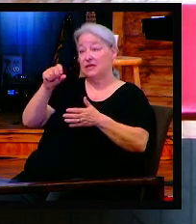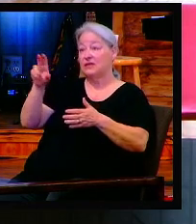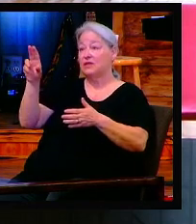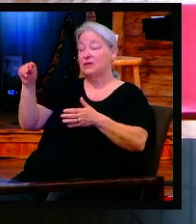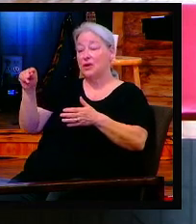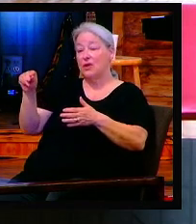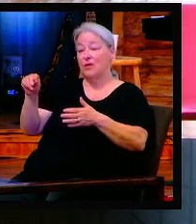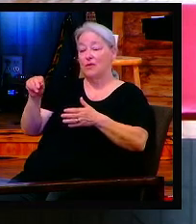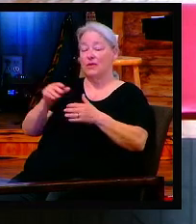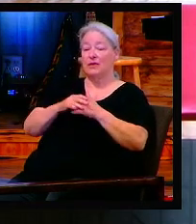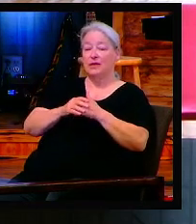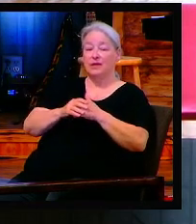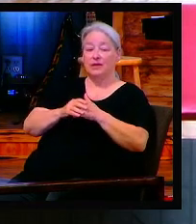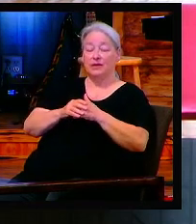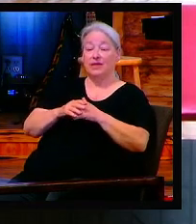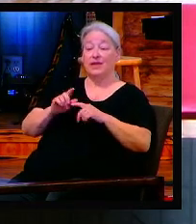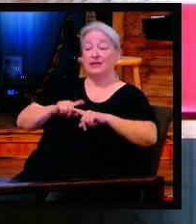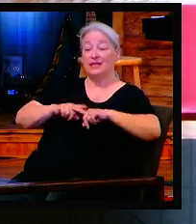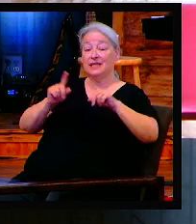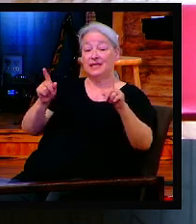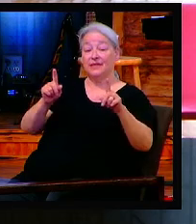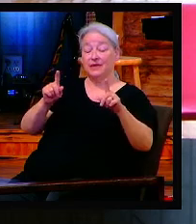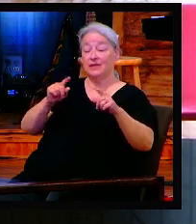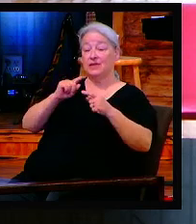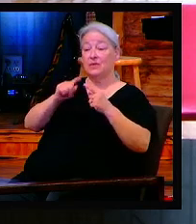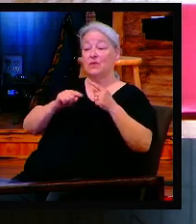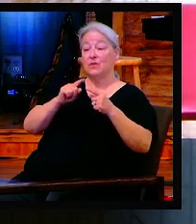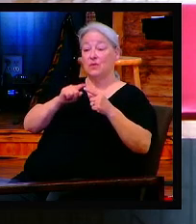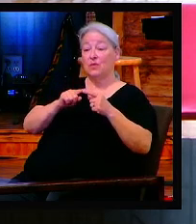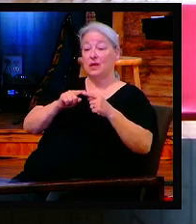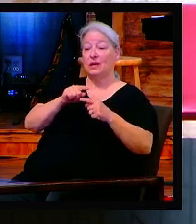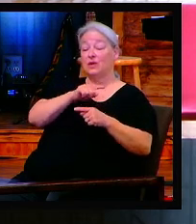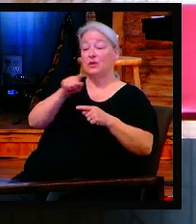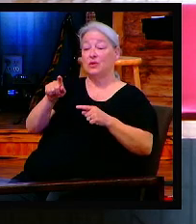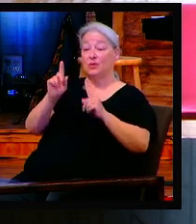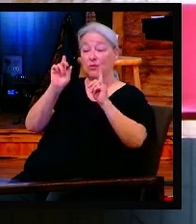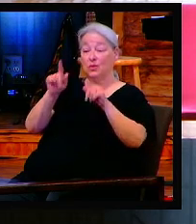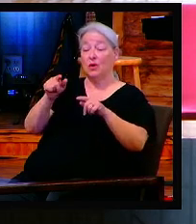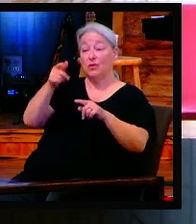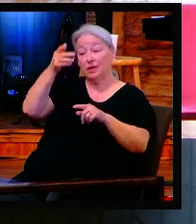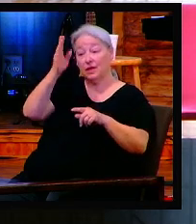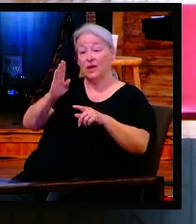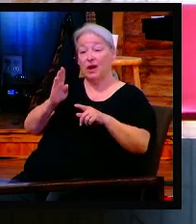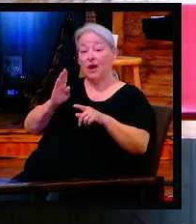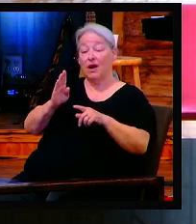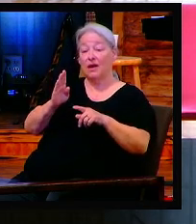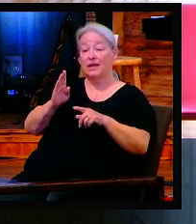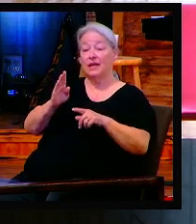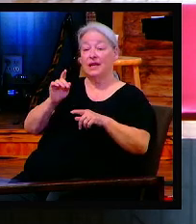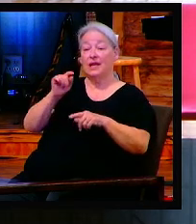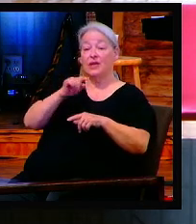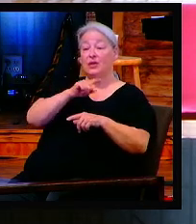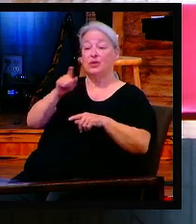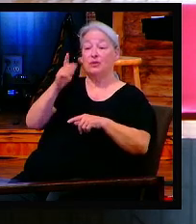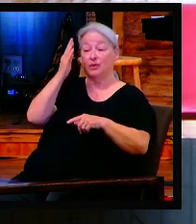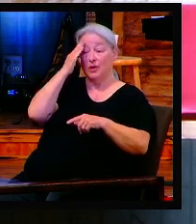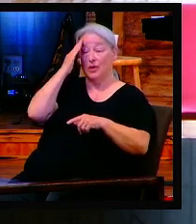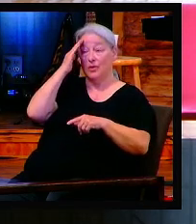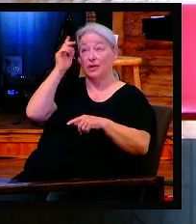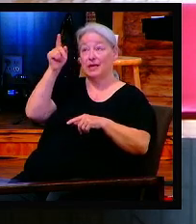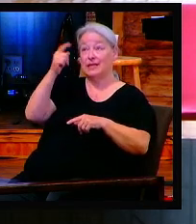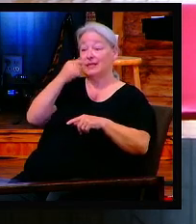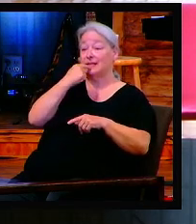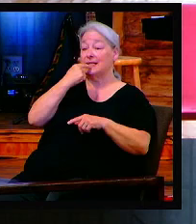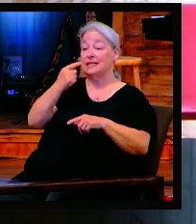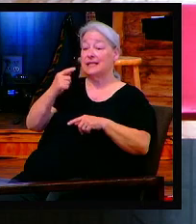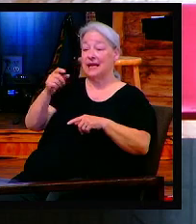and you know he's going to answer it and you know he's going to say yes. There's a, that's a different approach. And so if